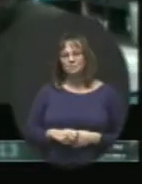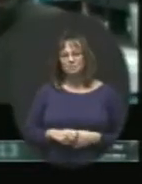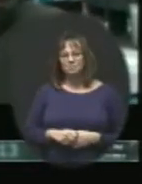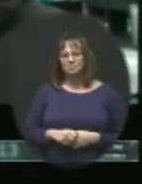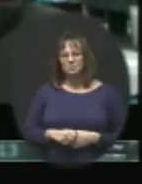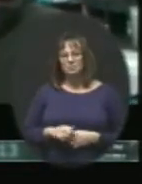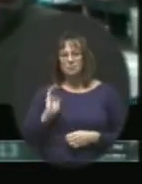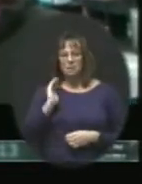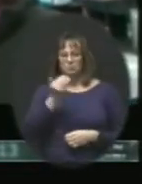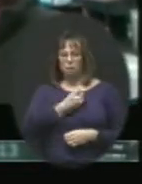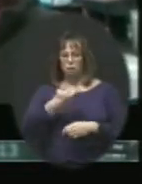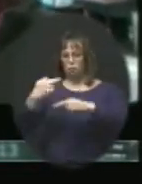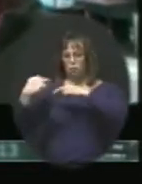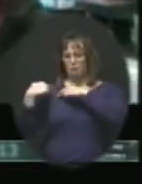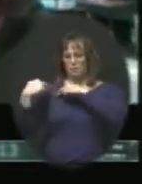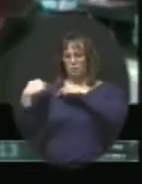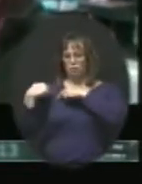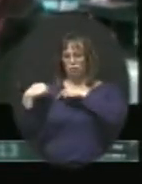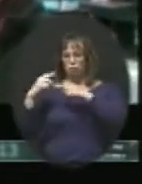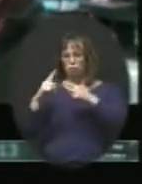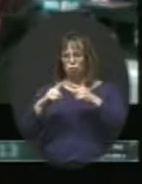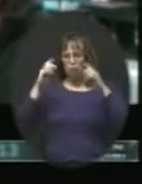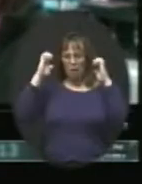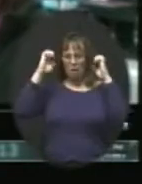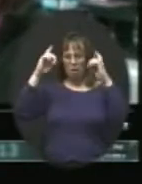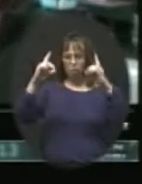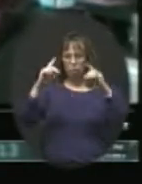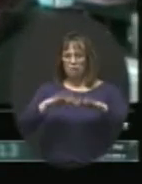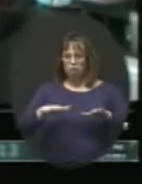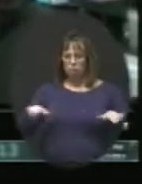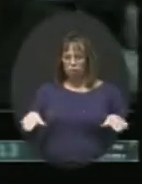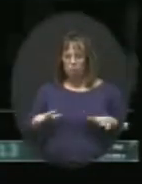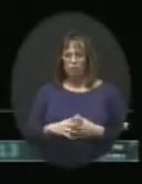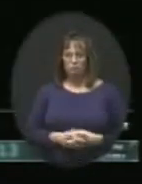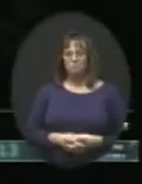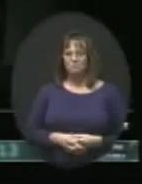It's our responsibility to educate children.